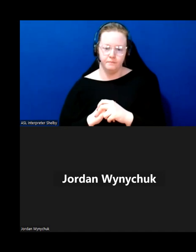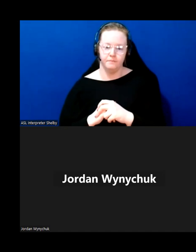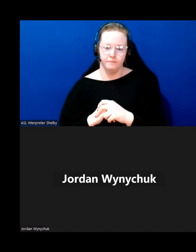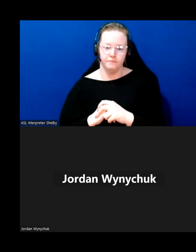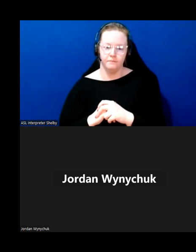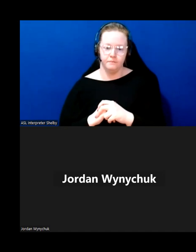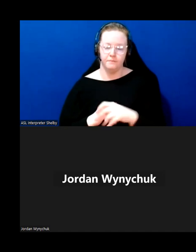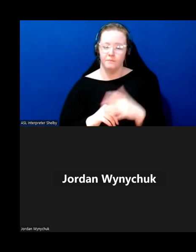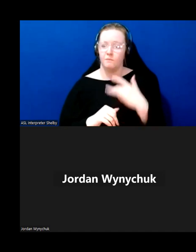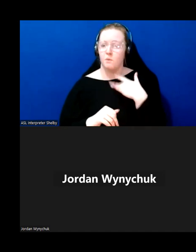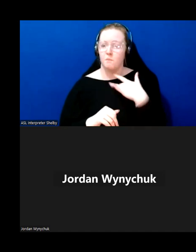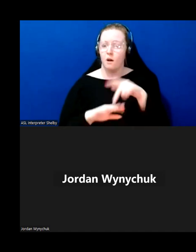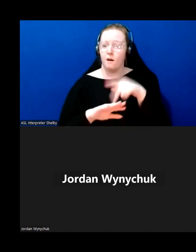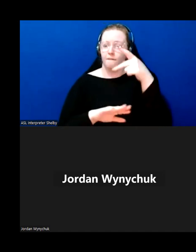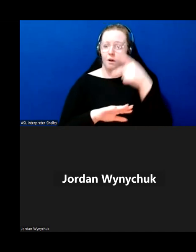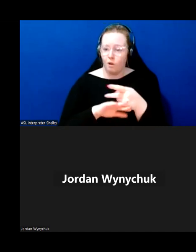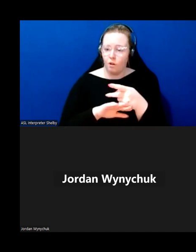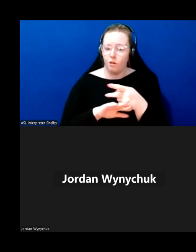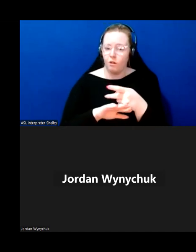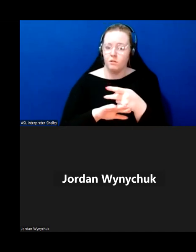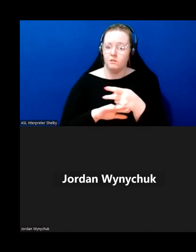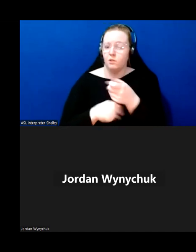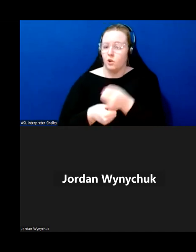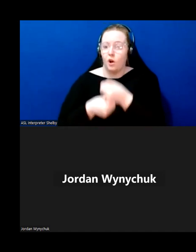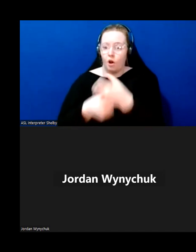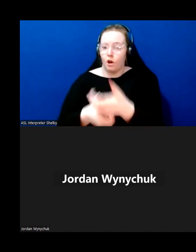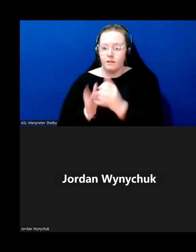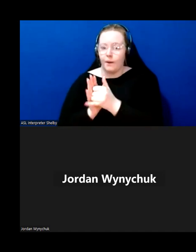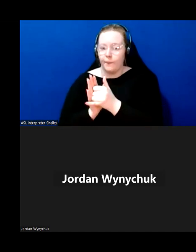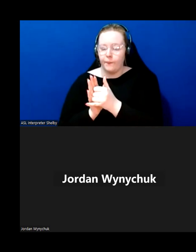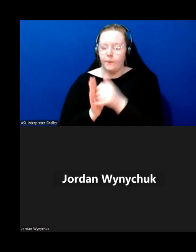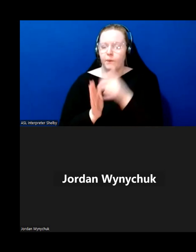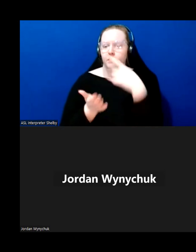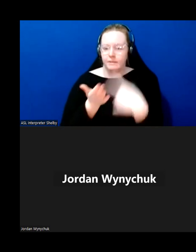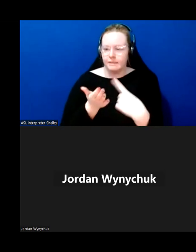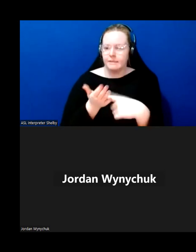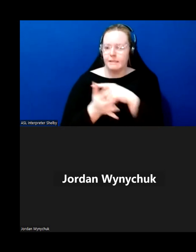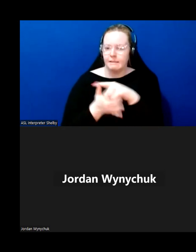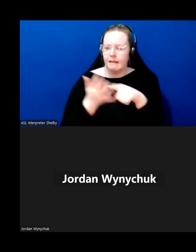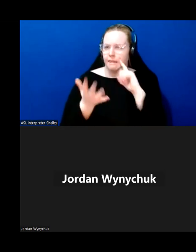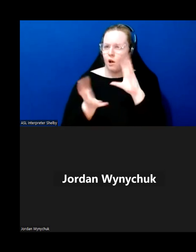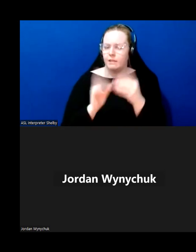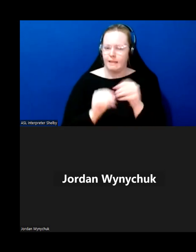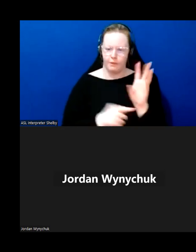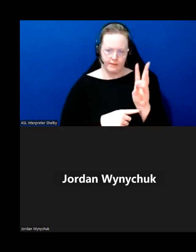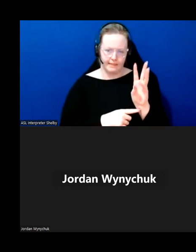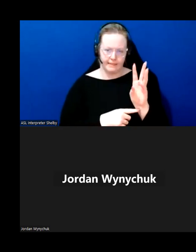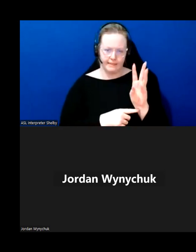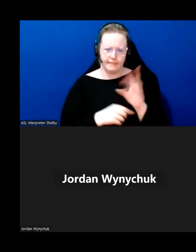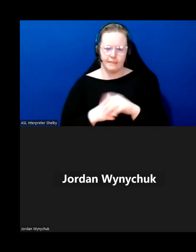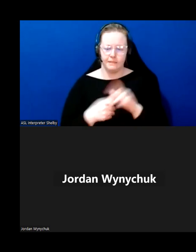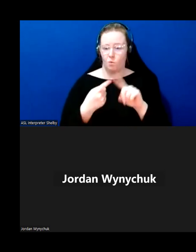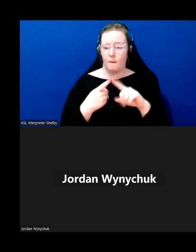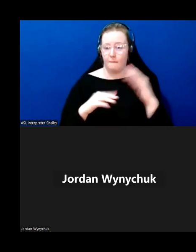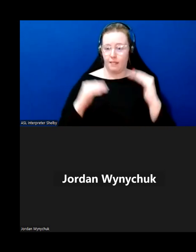causes of falling and ways to uh overcome them we're going to go through uh i believe six causes uh balance